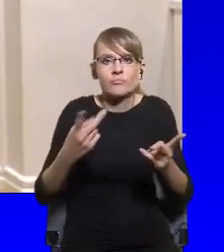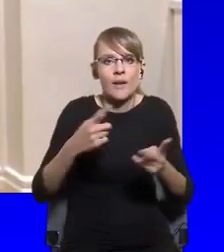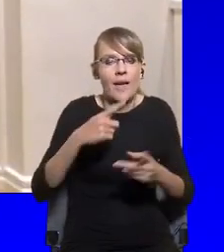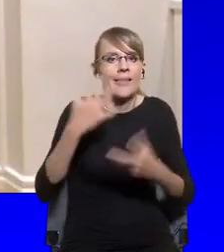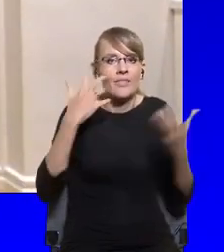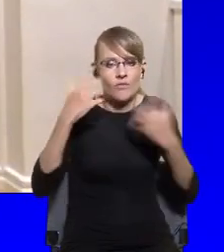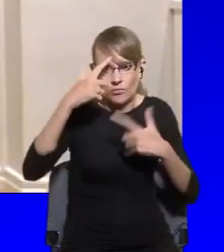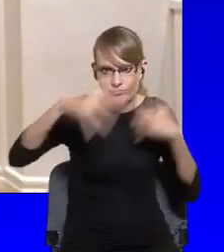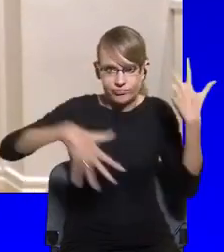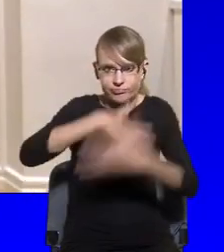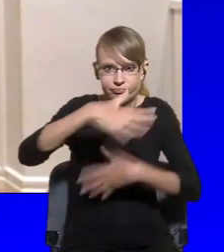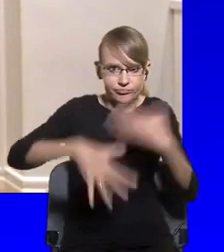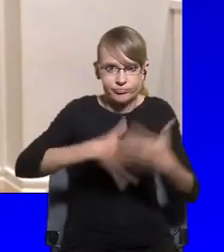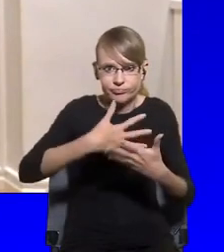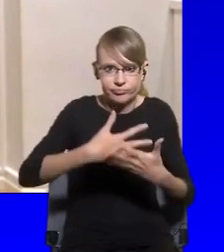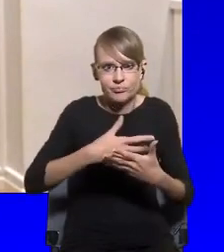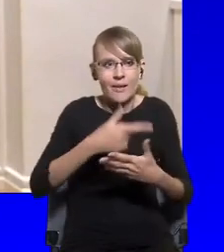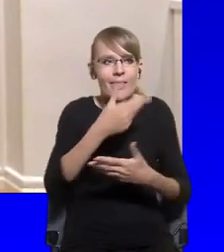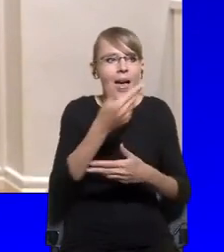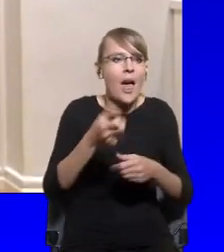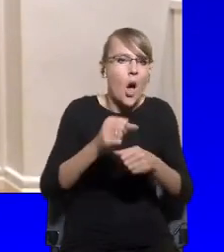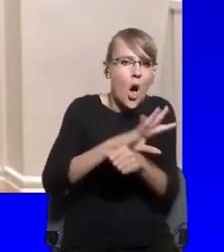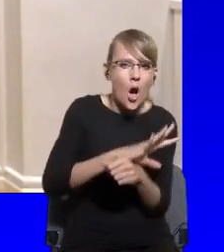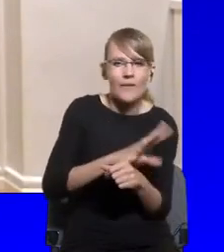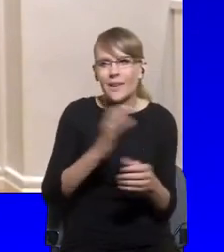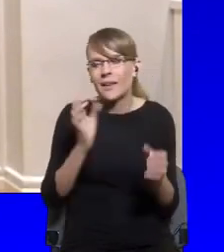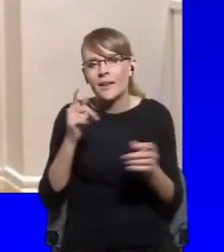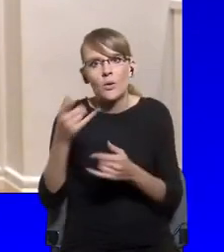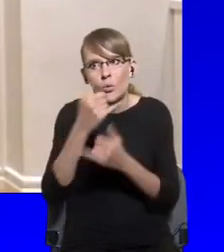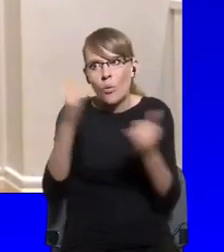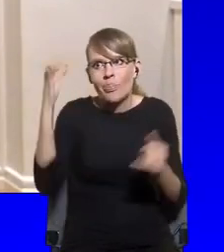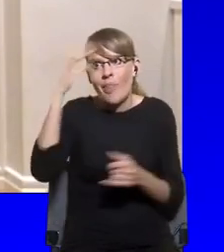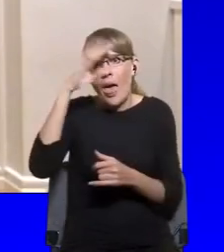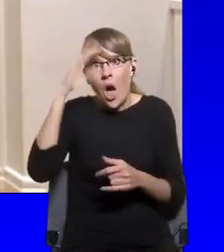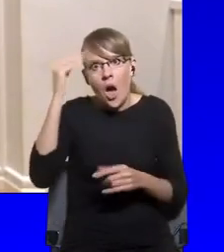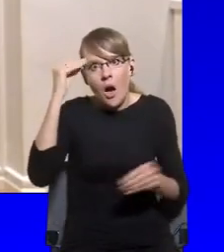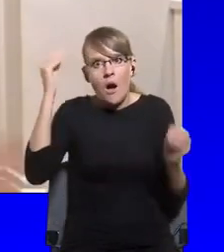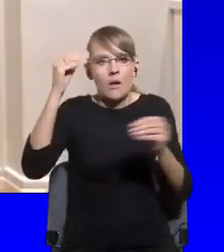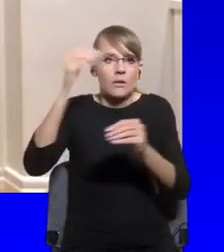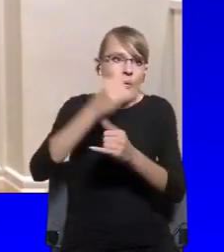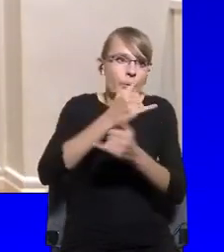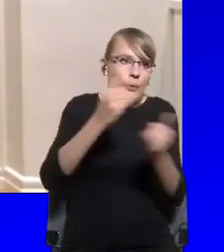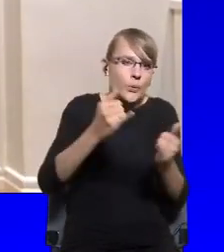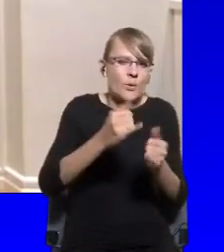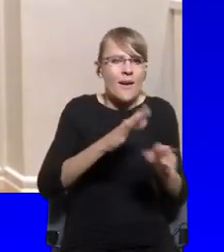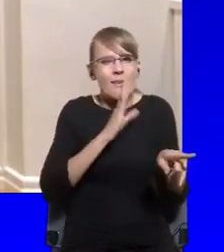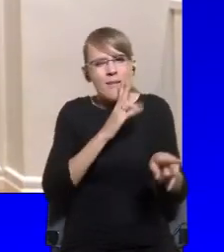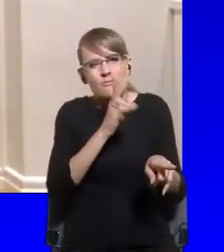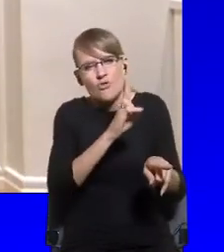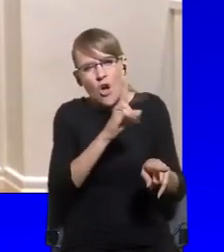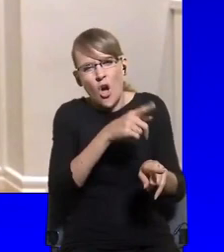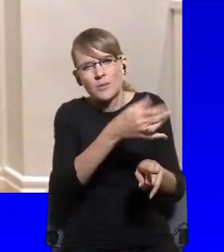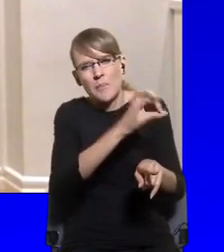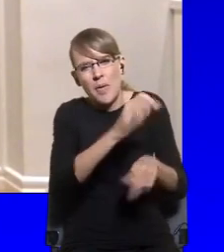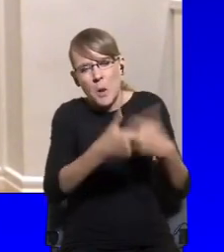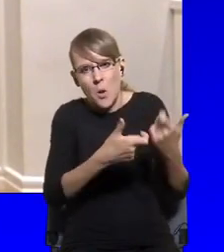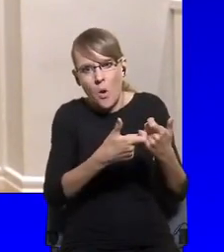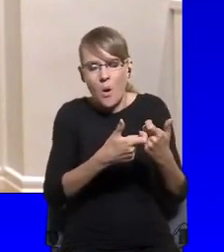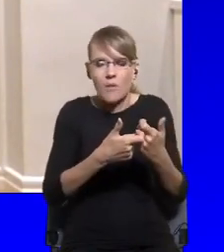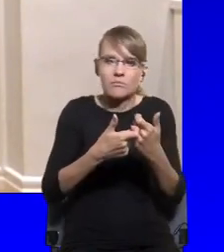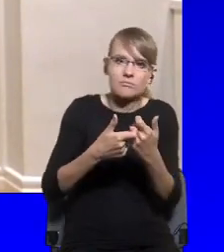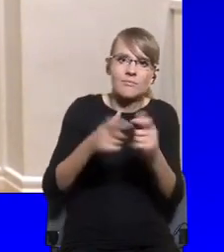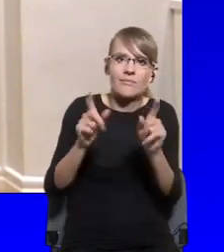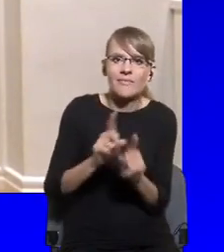theories. And also hate, which then fuels populist and far-right